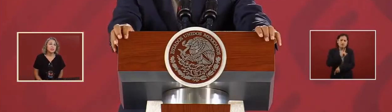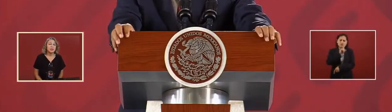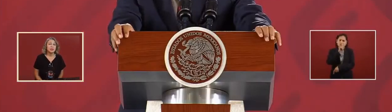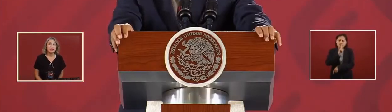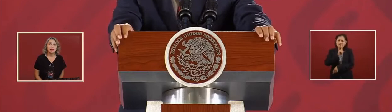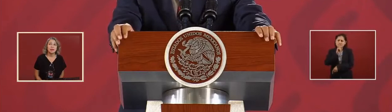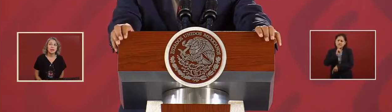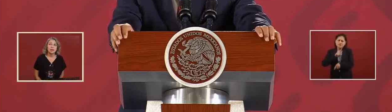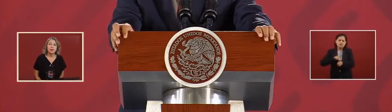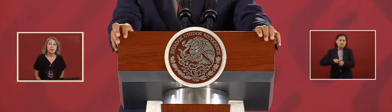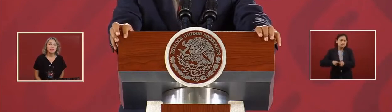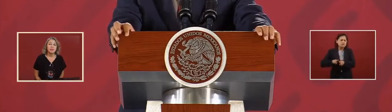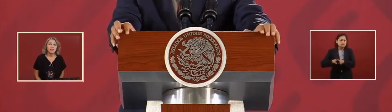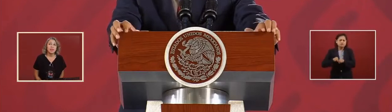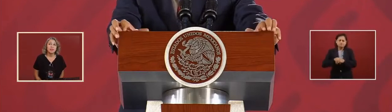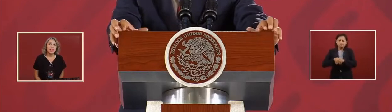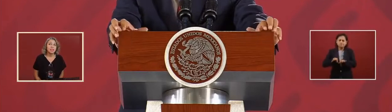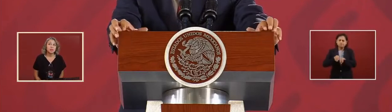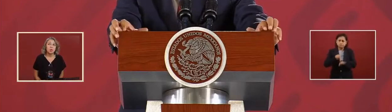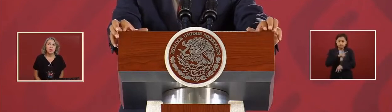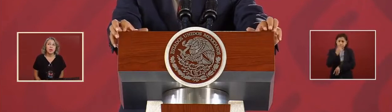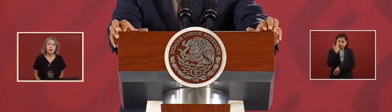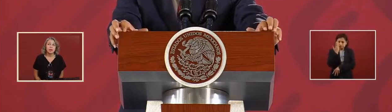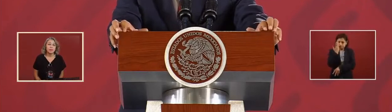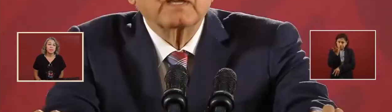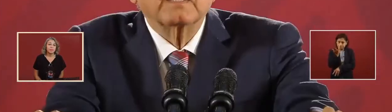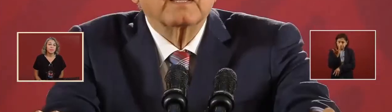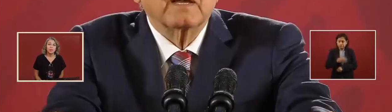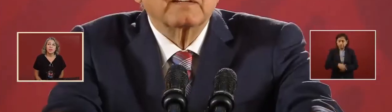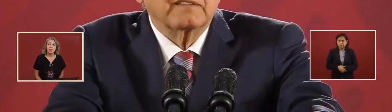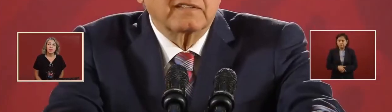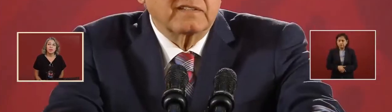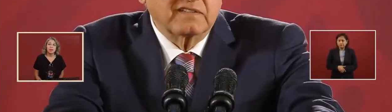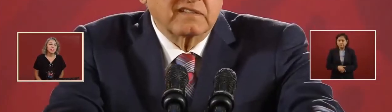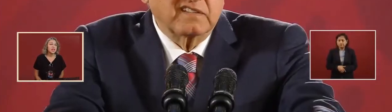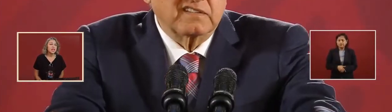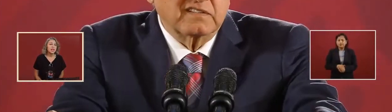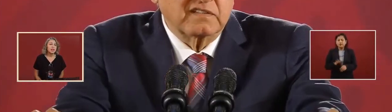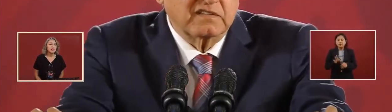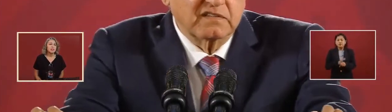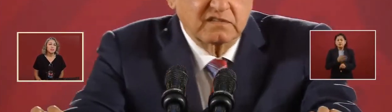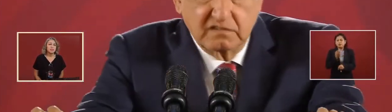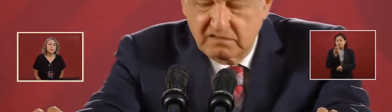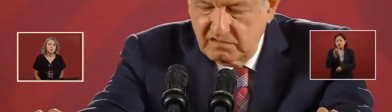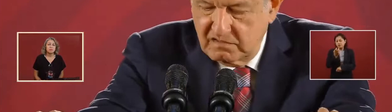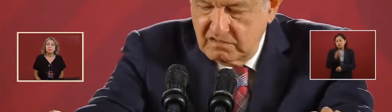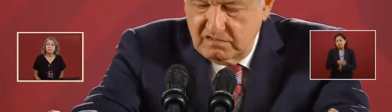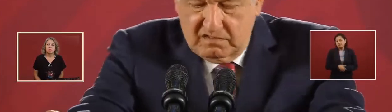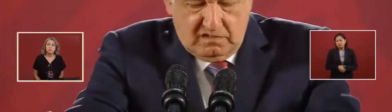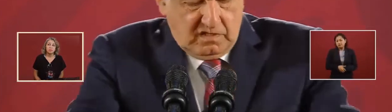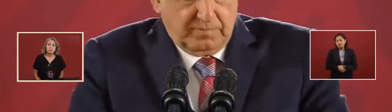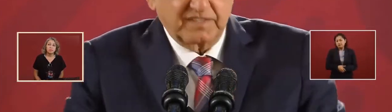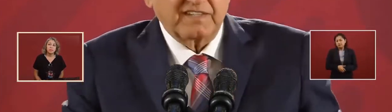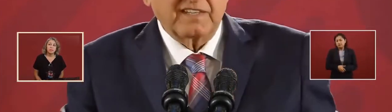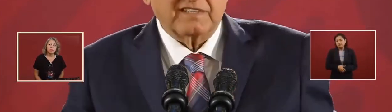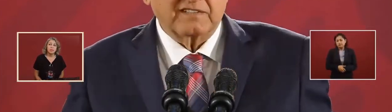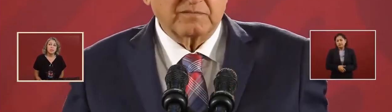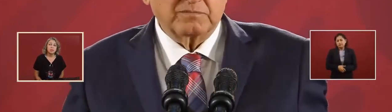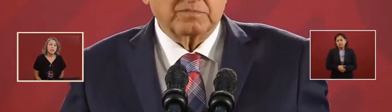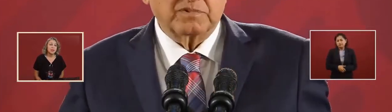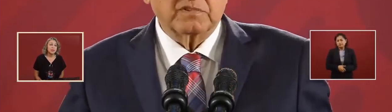That is why let's not let ourselves be taken